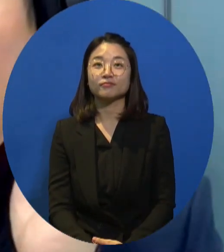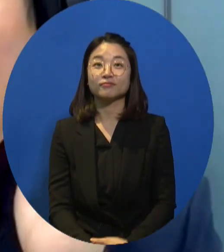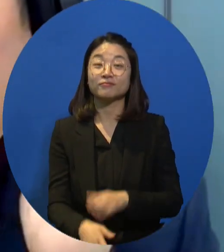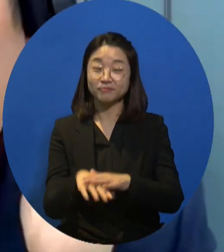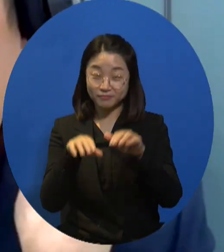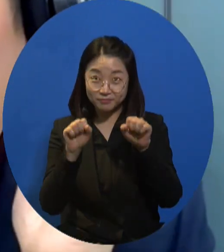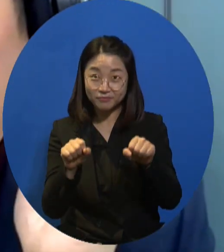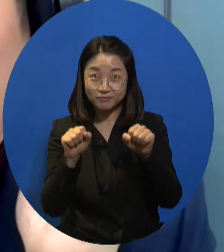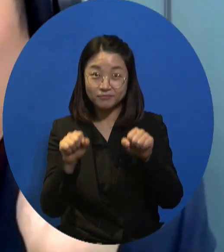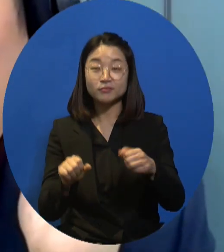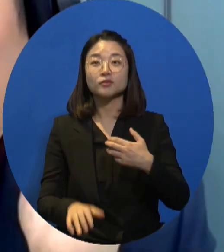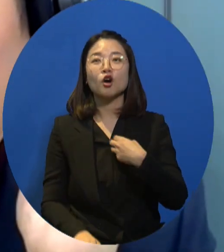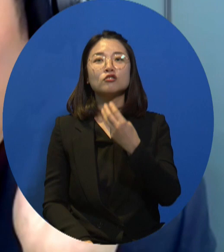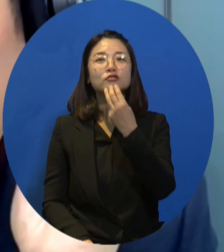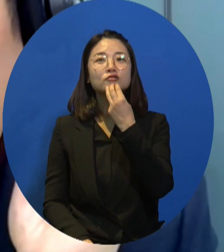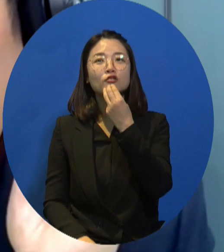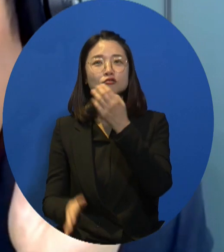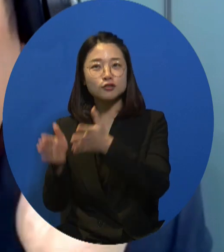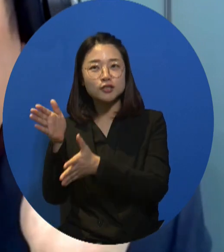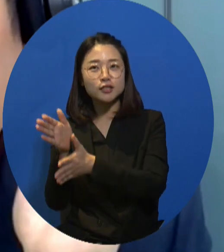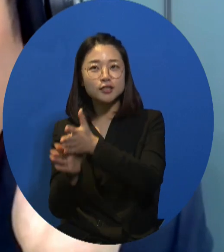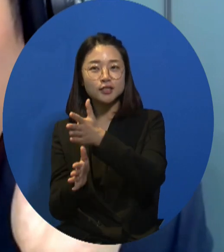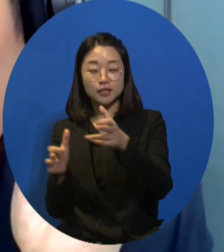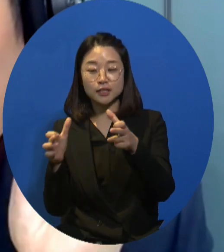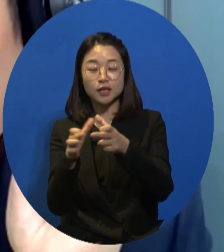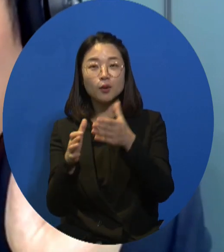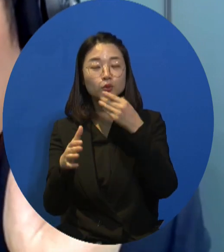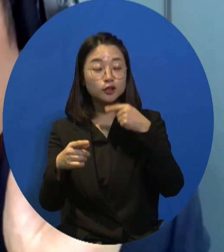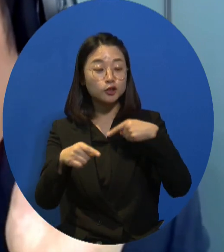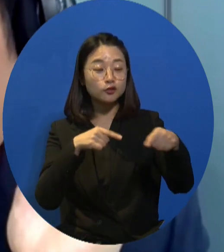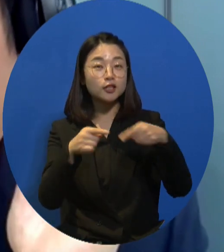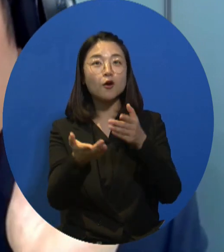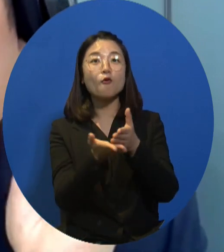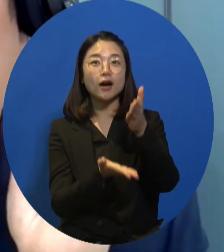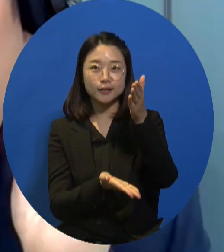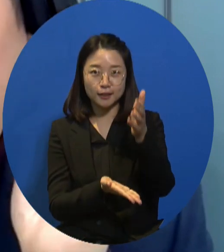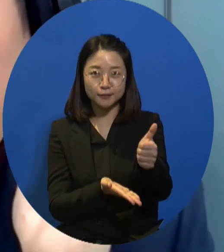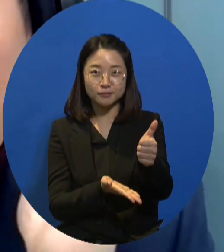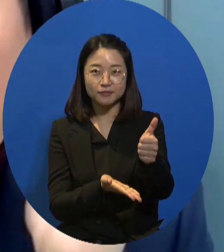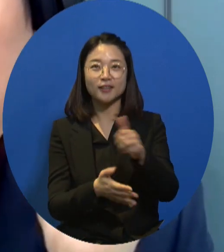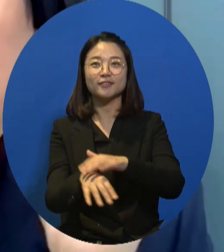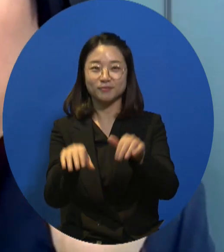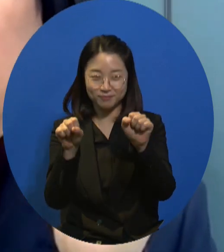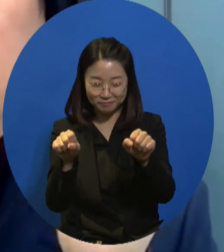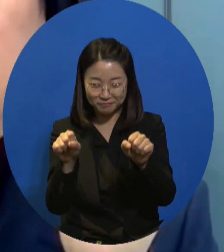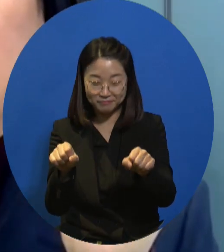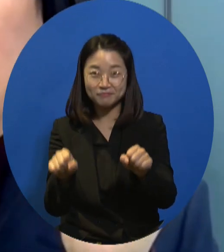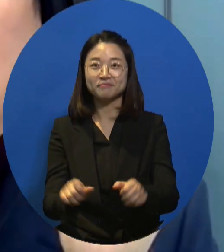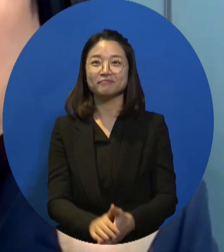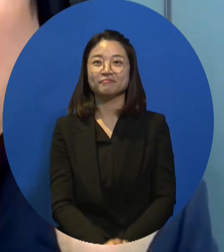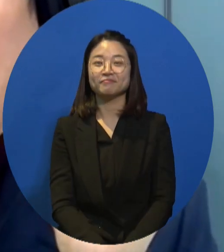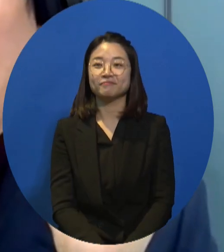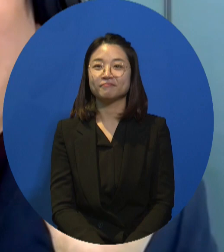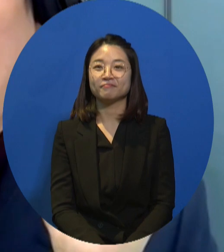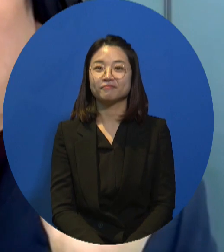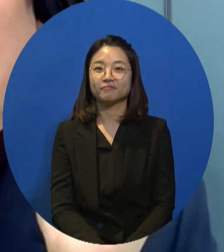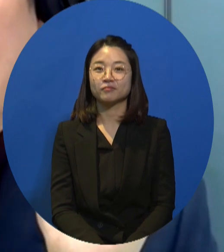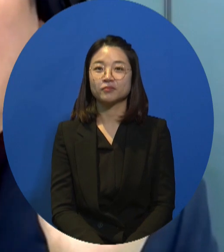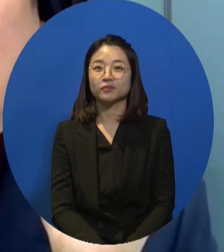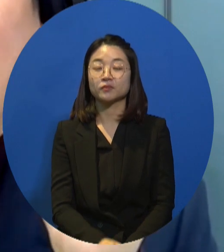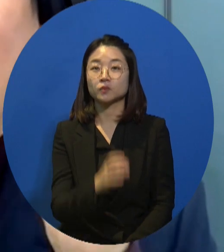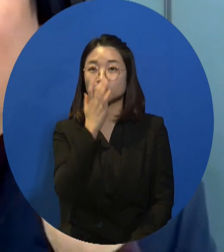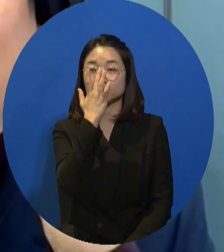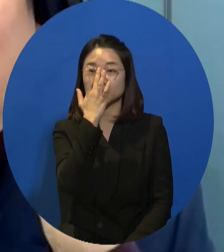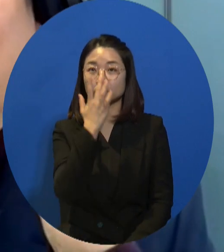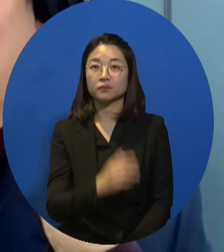Yes, hello. I'm from the Disability Welfare Policy Division of the Seoul Metropolitan Government. My name is Kuo Gwang-hyun. Yes, hello.